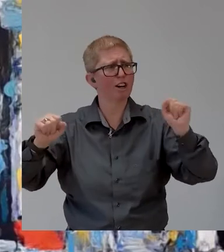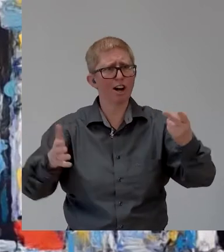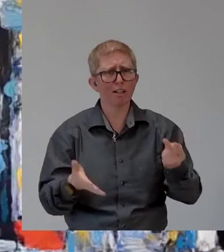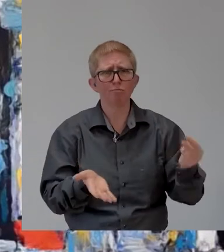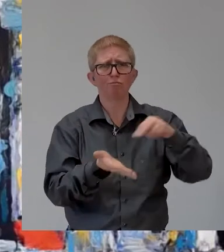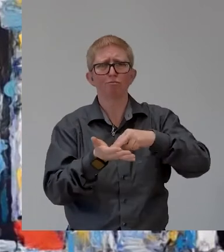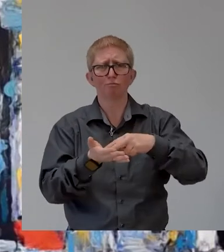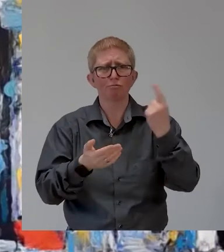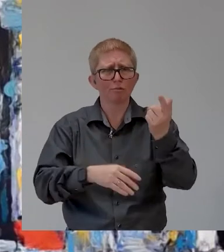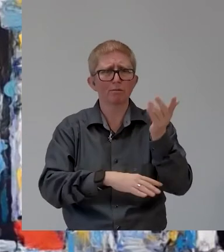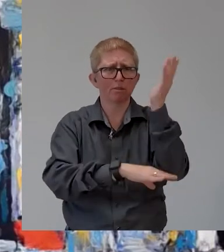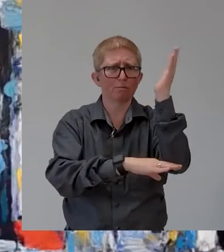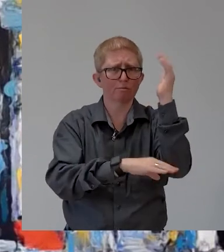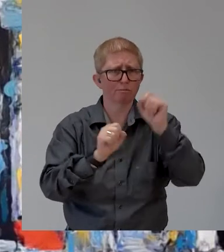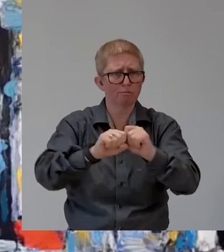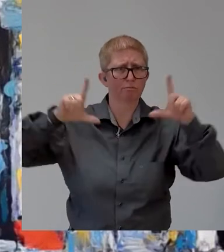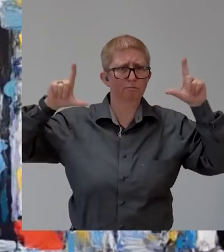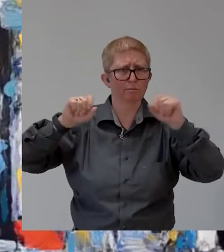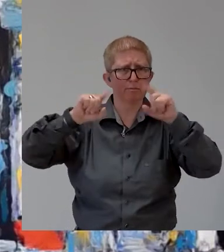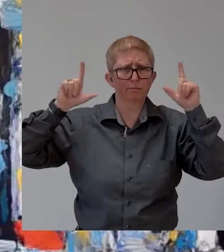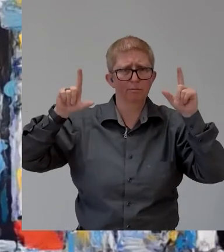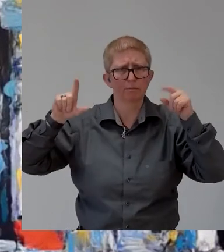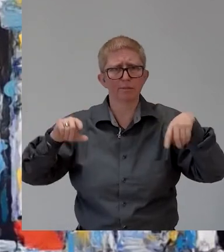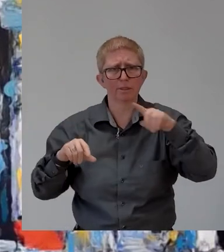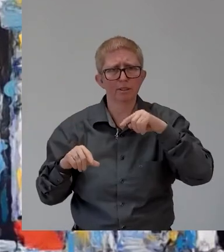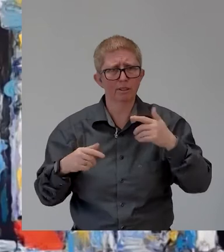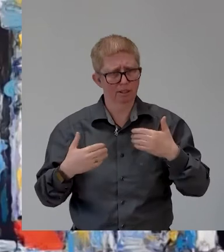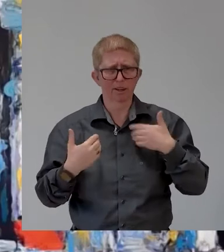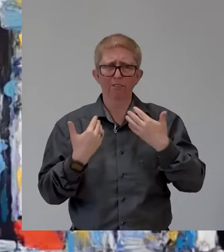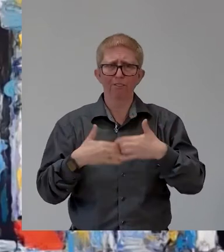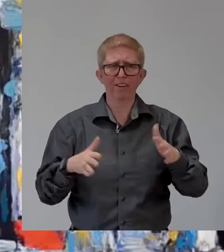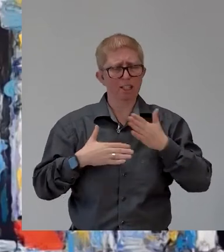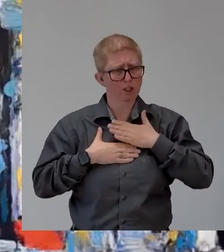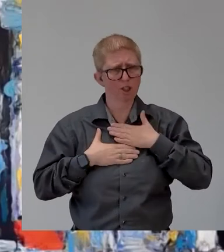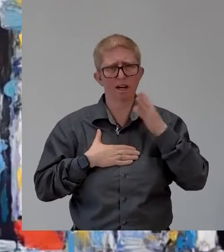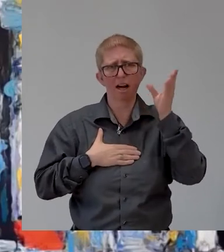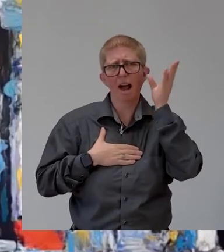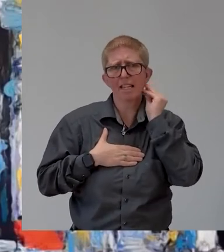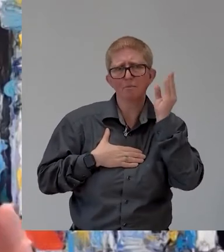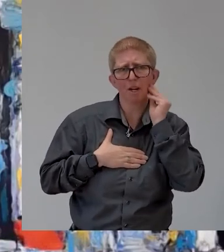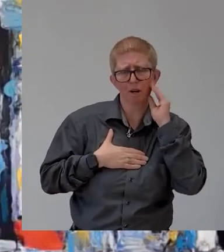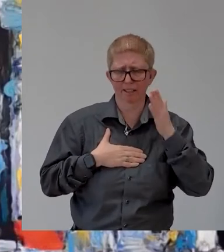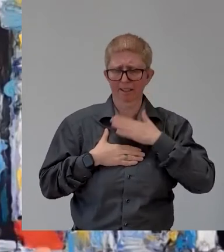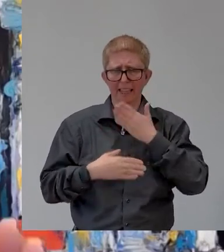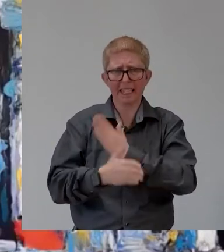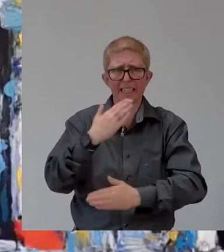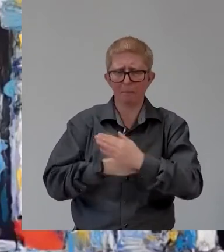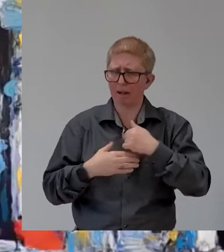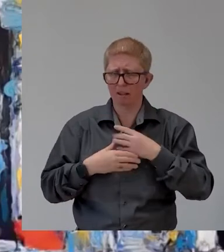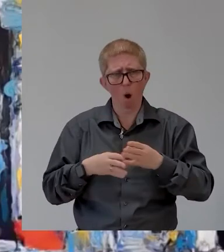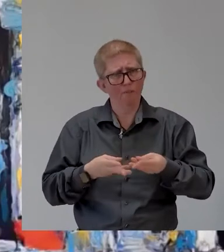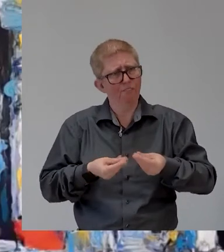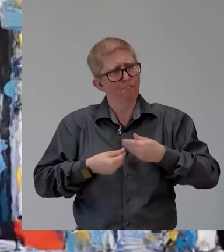a bit what it feels like to be a person with disability in the work environment of course if we would have